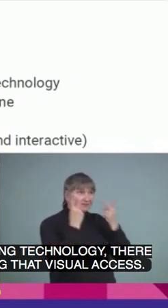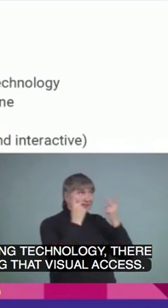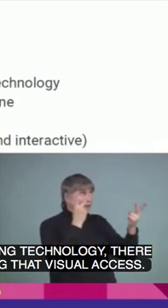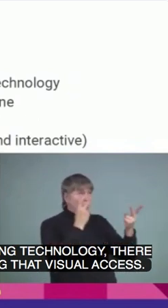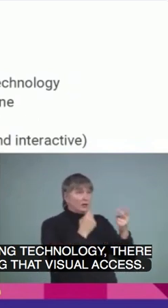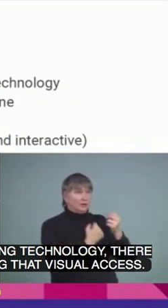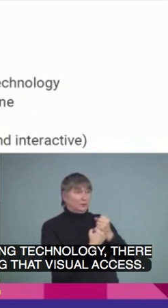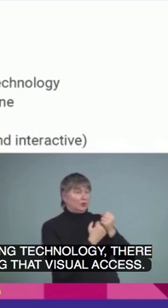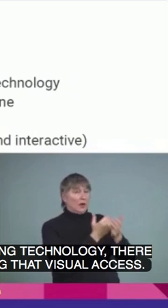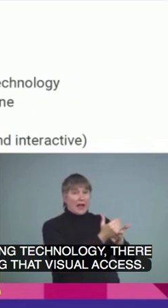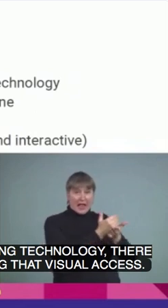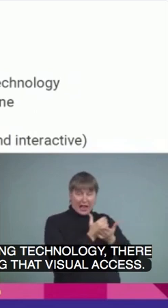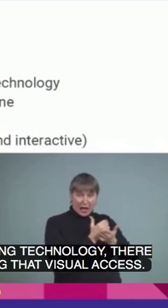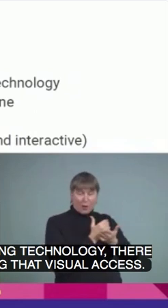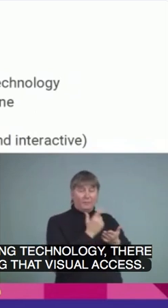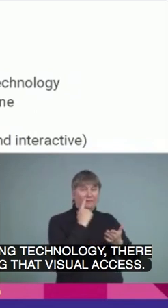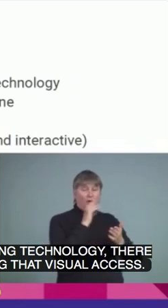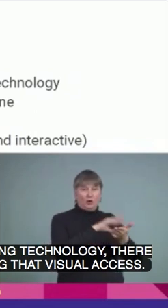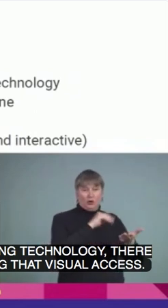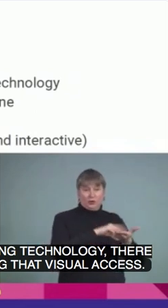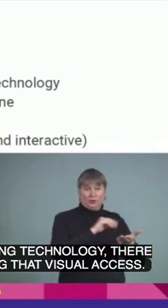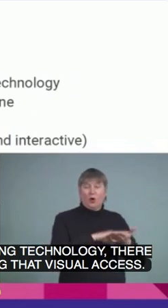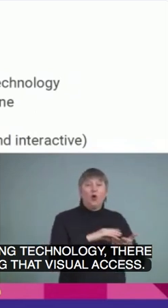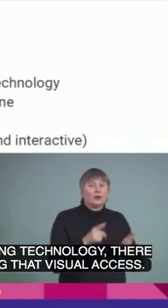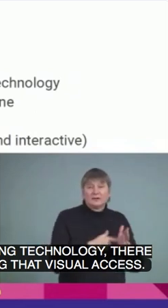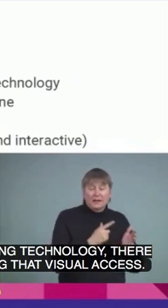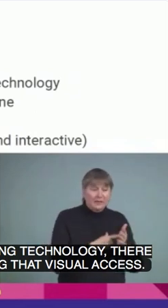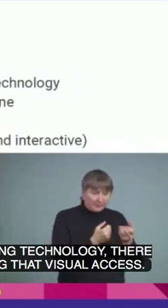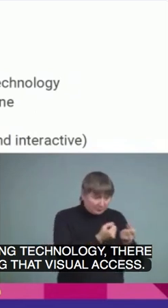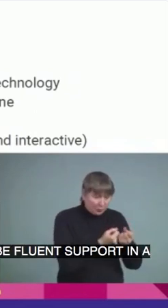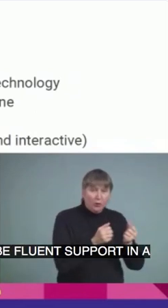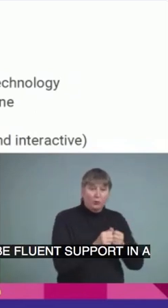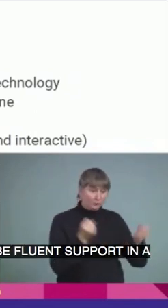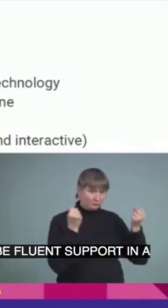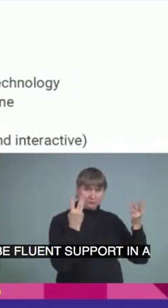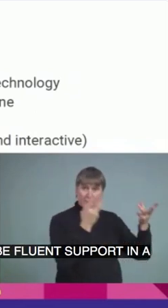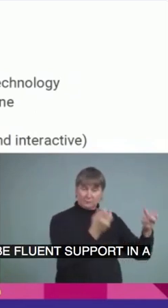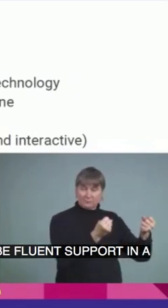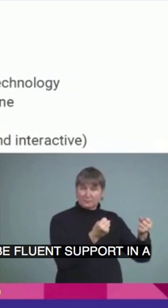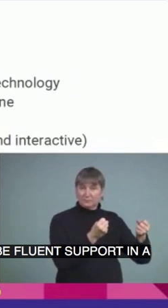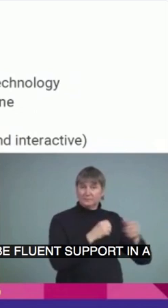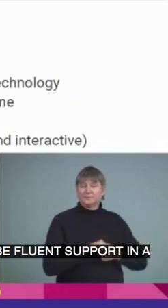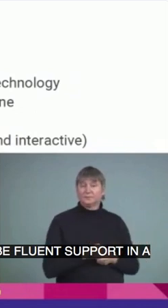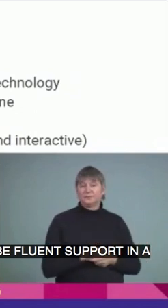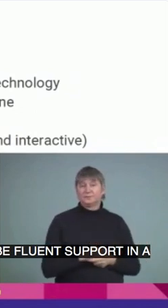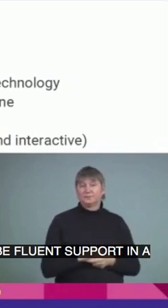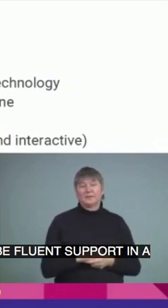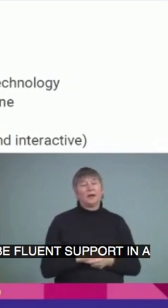fluent support in a visual language. So, that is really important.